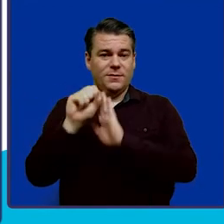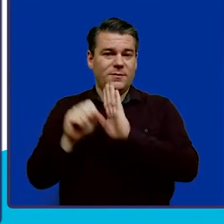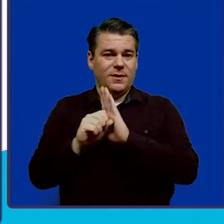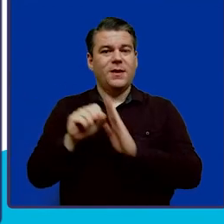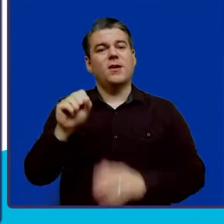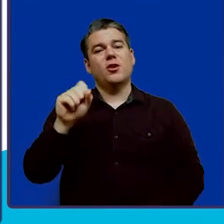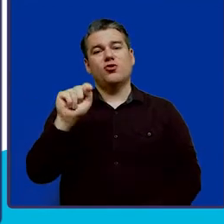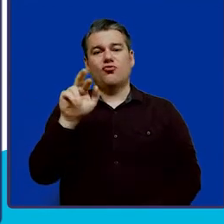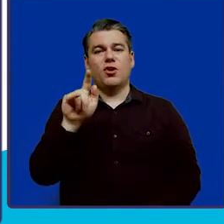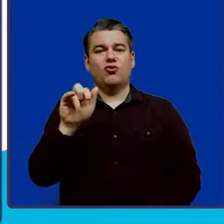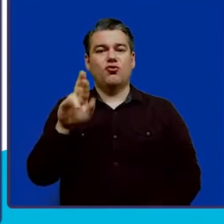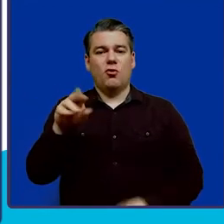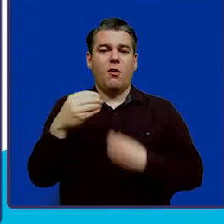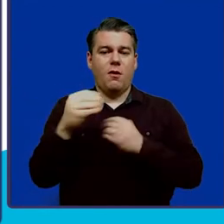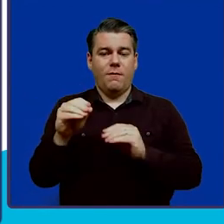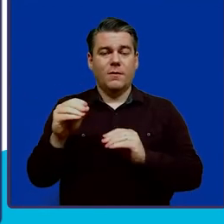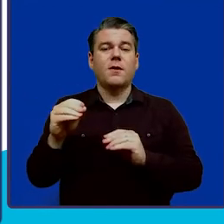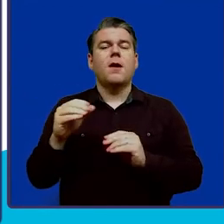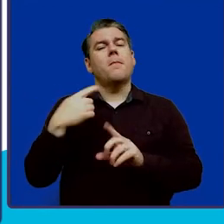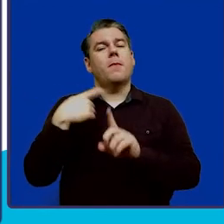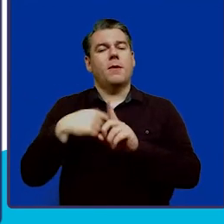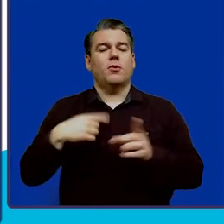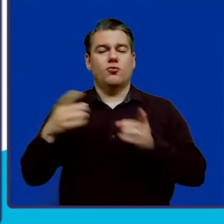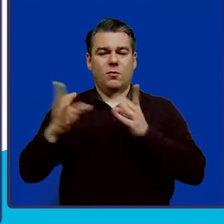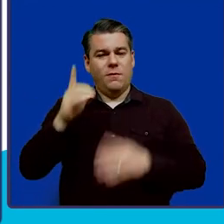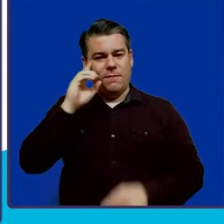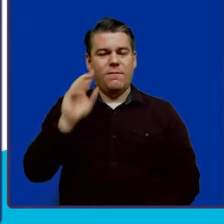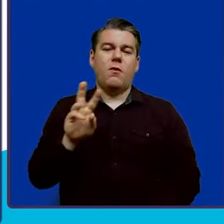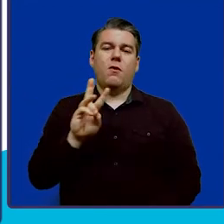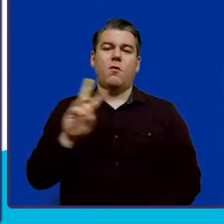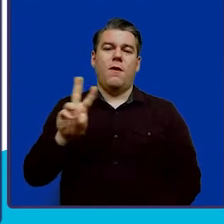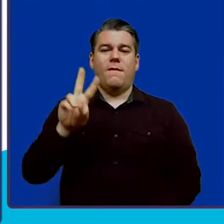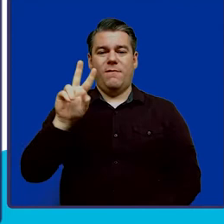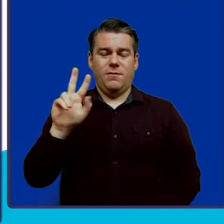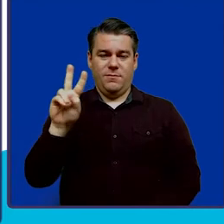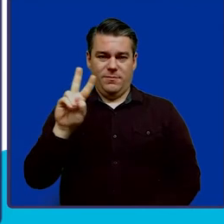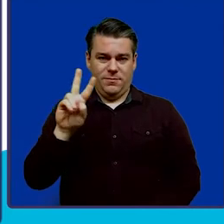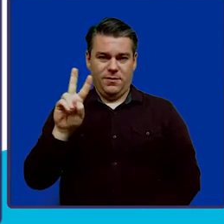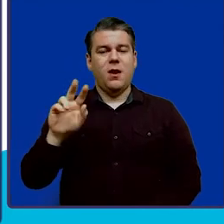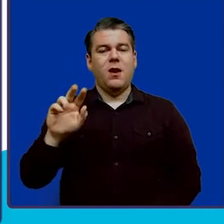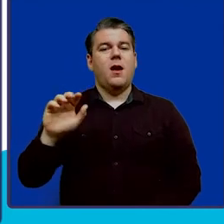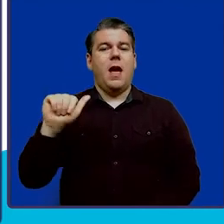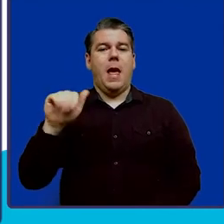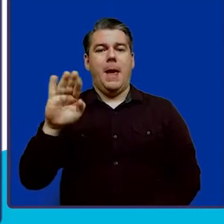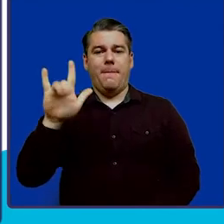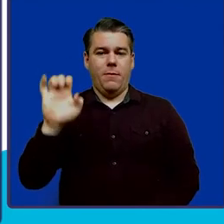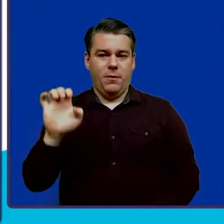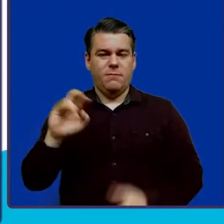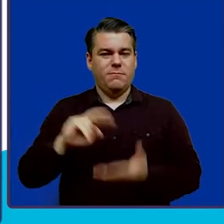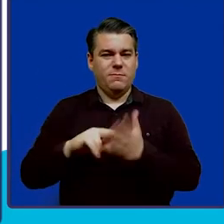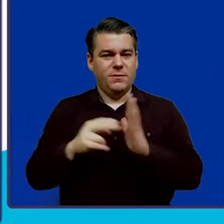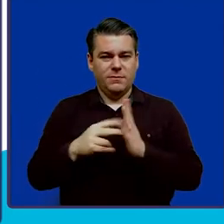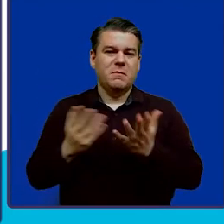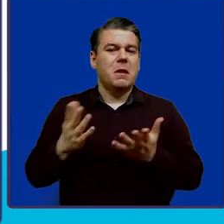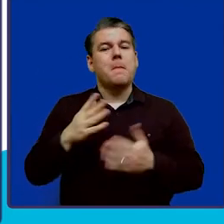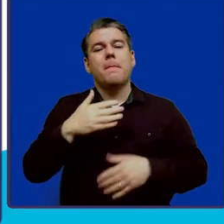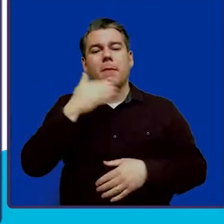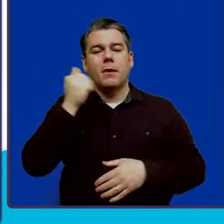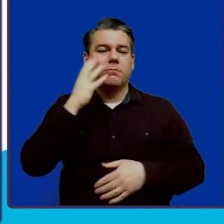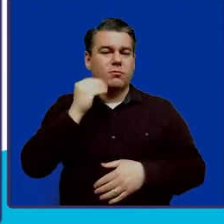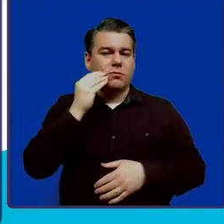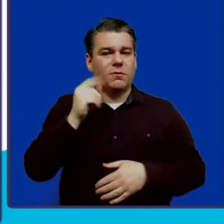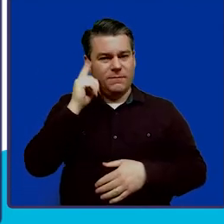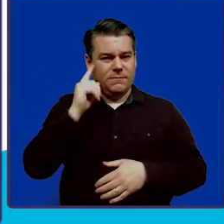Program, which stands for Achieving a Better Life Experience in West Virginia. So for those of you that are not familiar